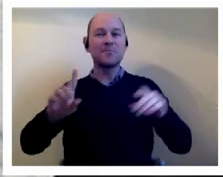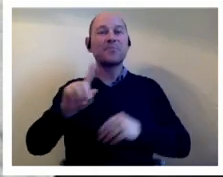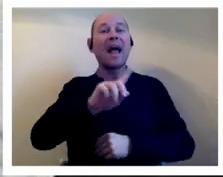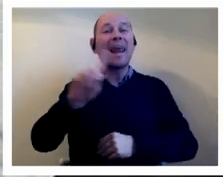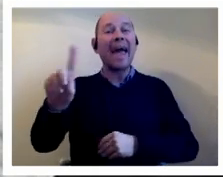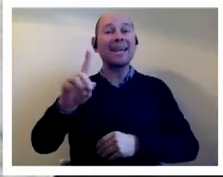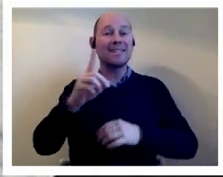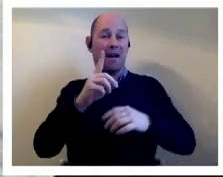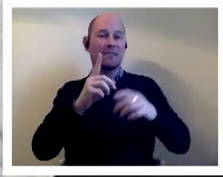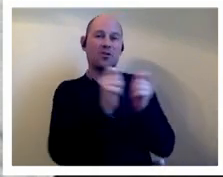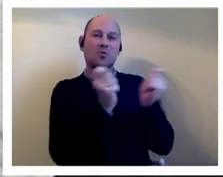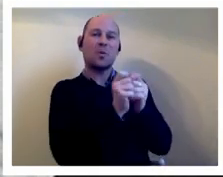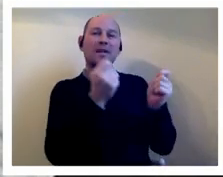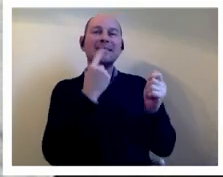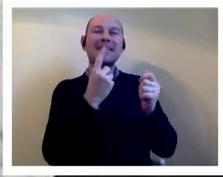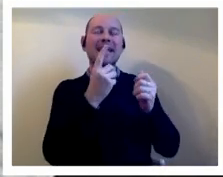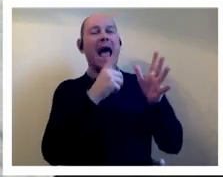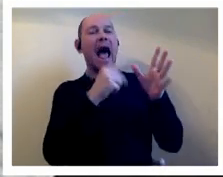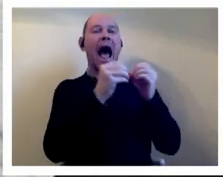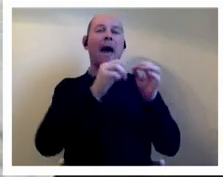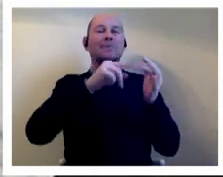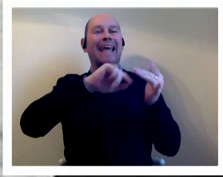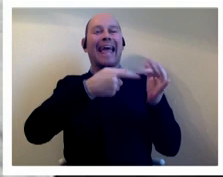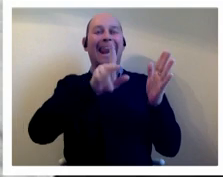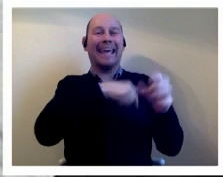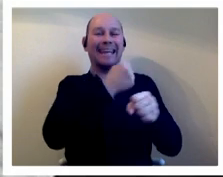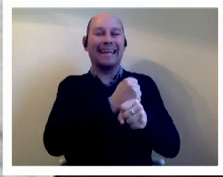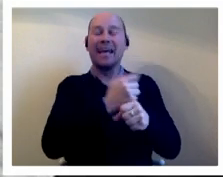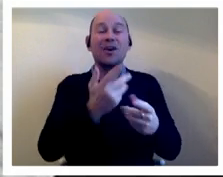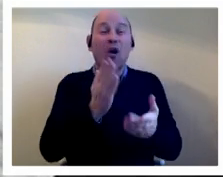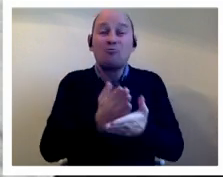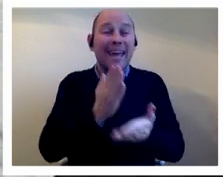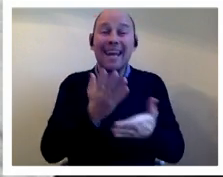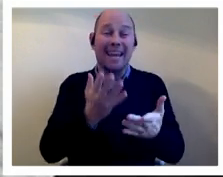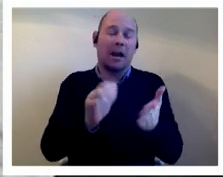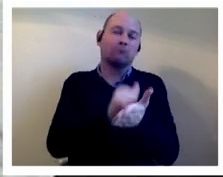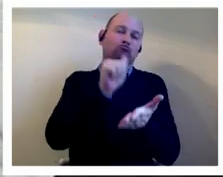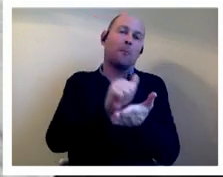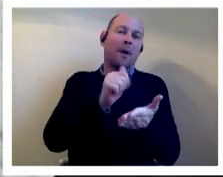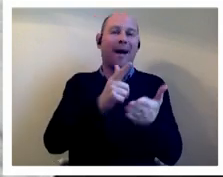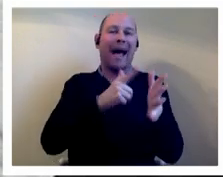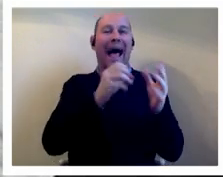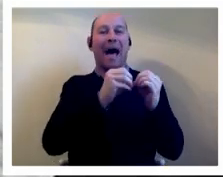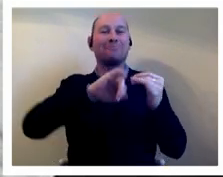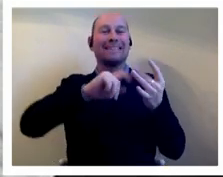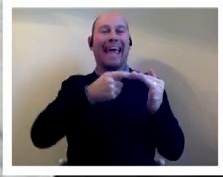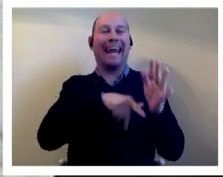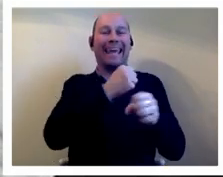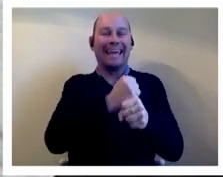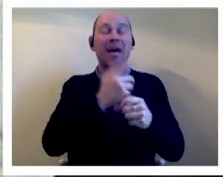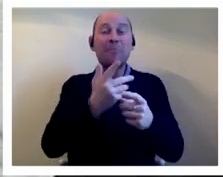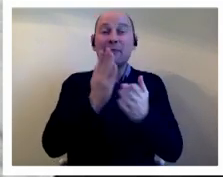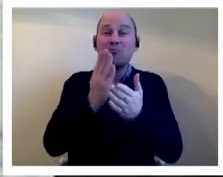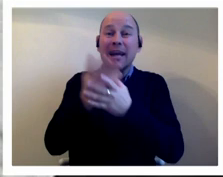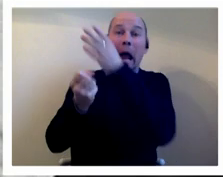abseiling but it wasn't abseiling really it was just shinning down these lengths of clothesline and suzanna told me that she got kind of